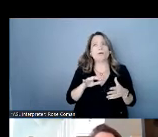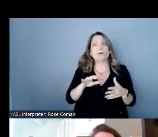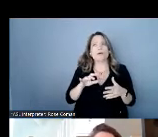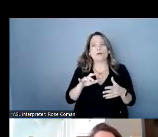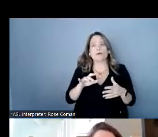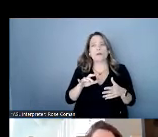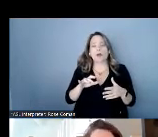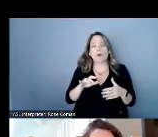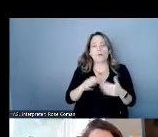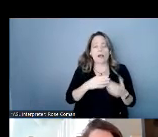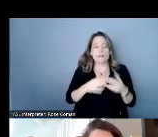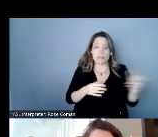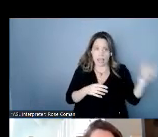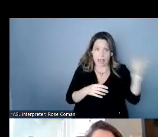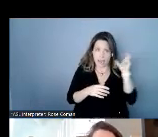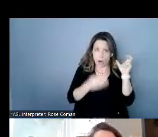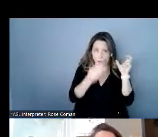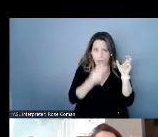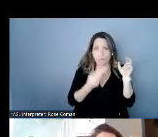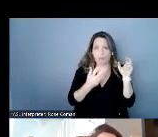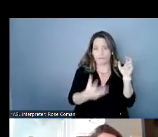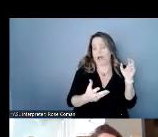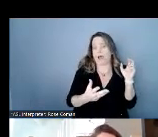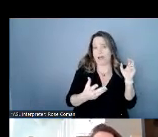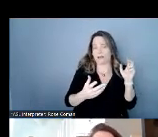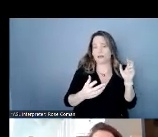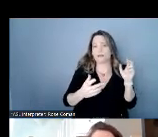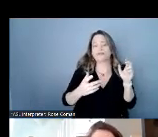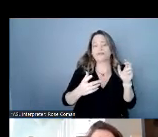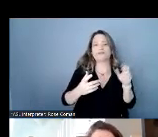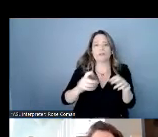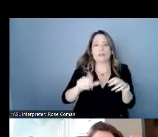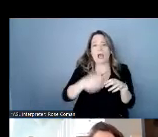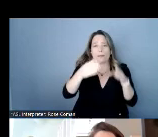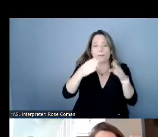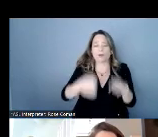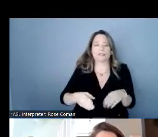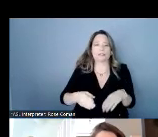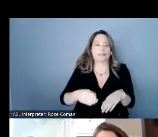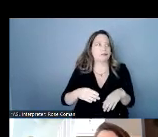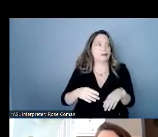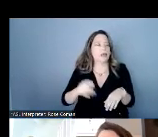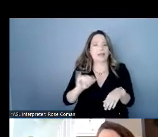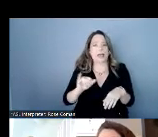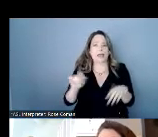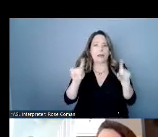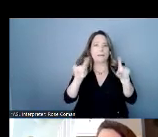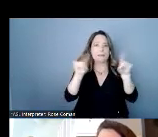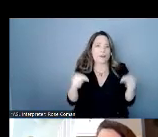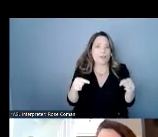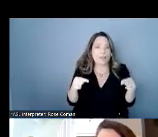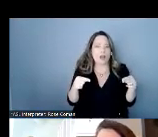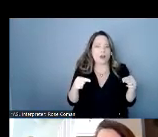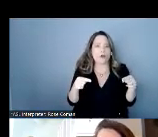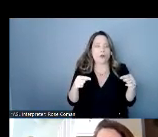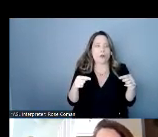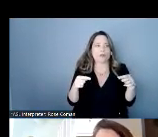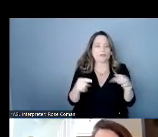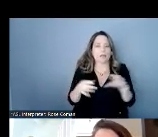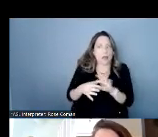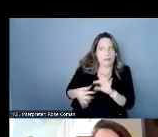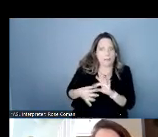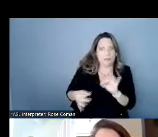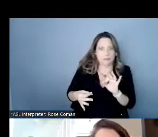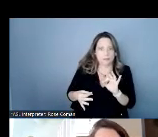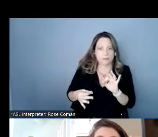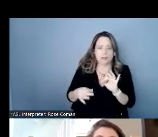providing to the end consumer stuff like parentheticals um and to answer this question i'm actually going